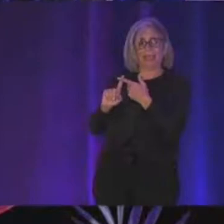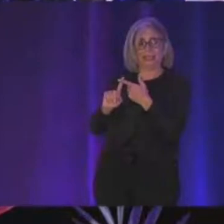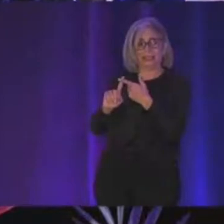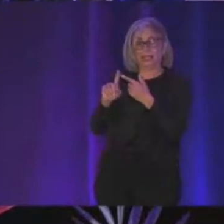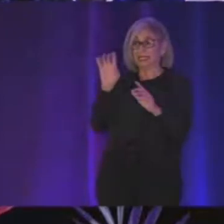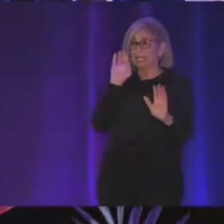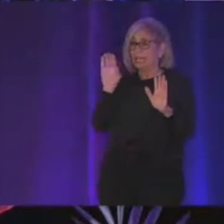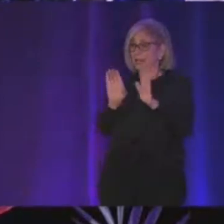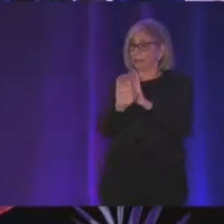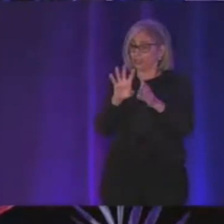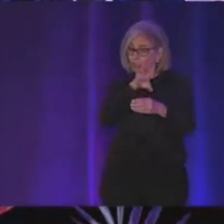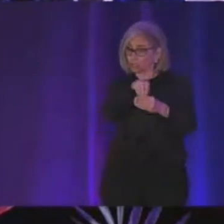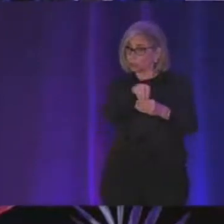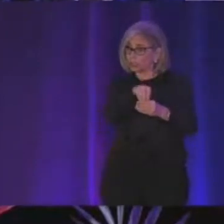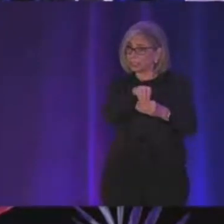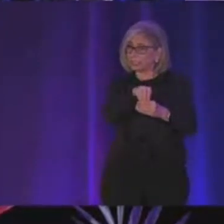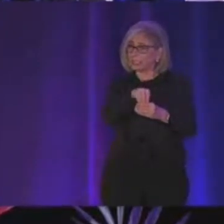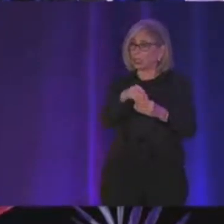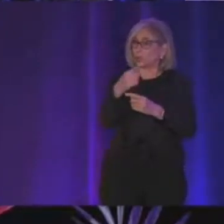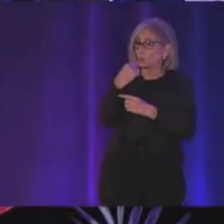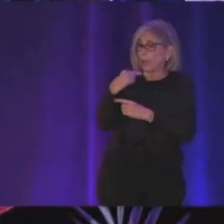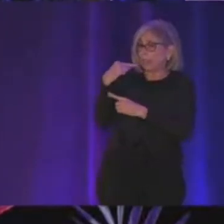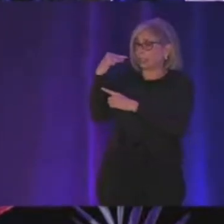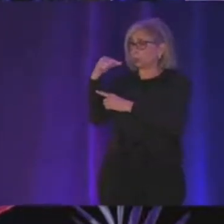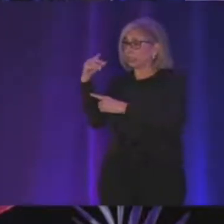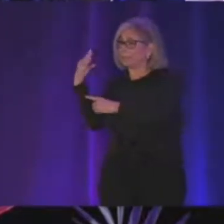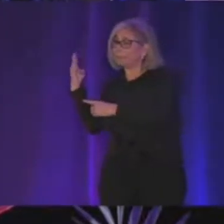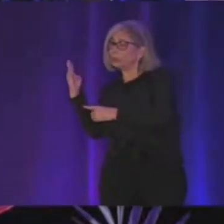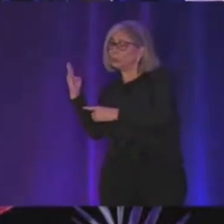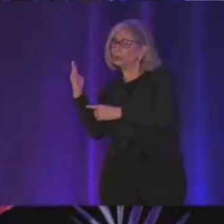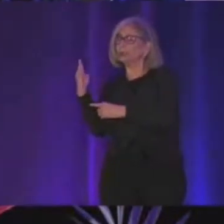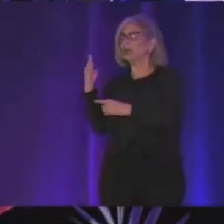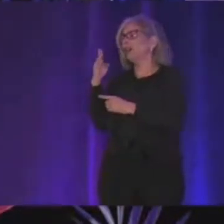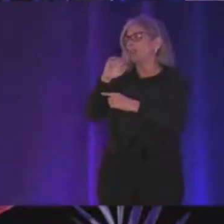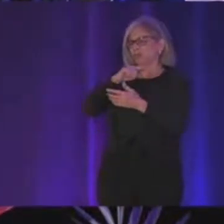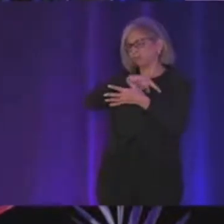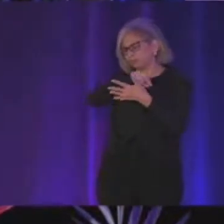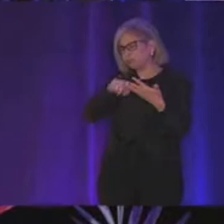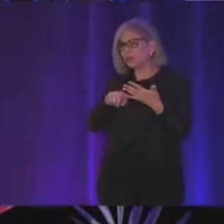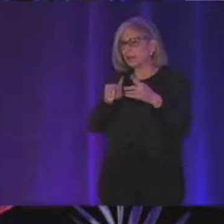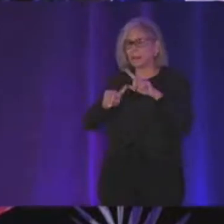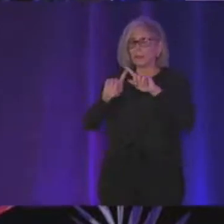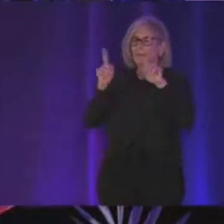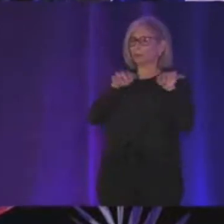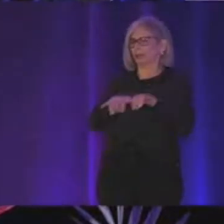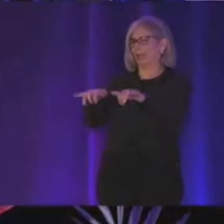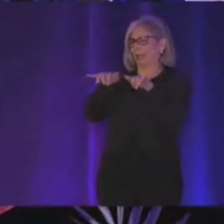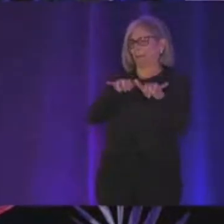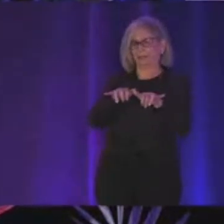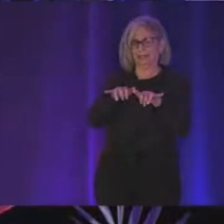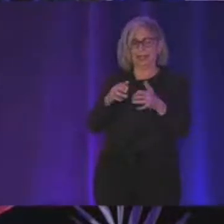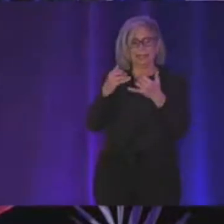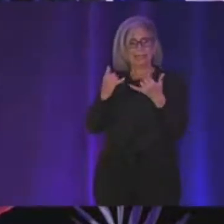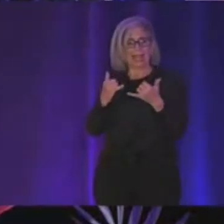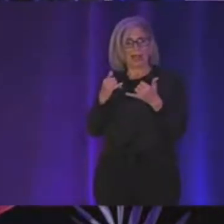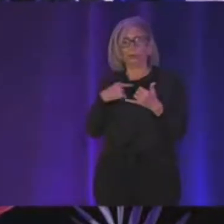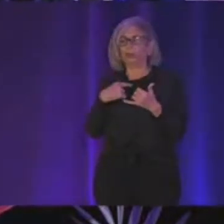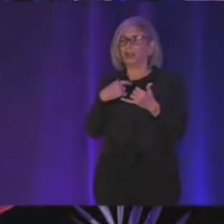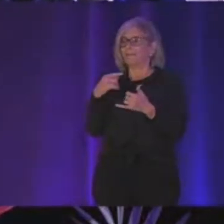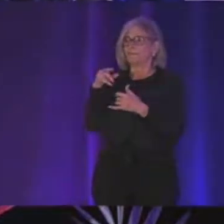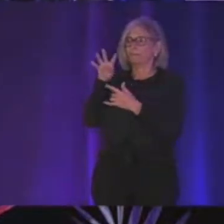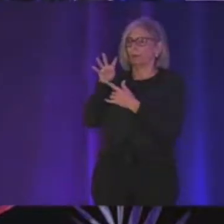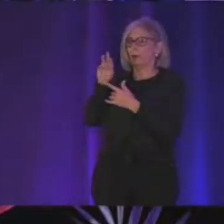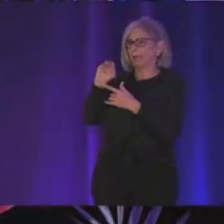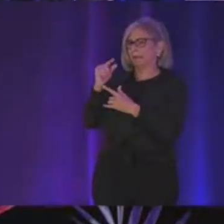images are encoded like using red green and blue or you can all those things but this is the most common and so now we already had like four megabytes